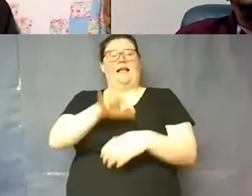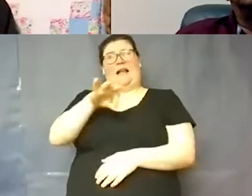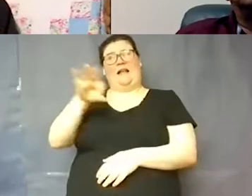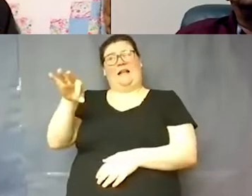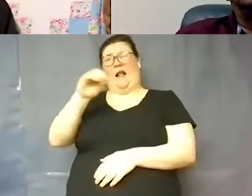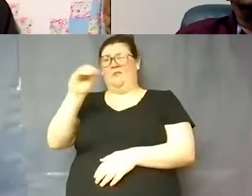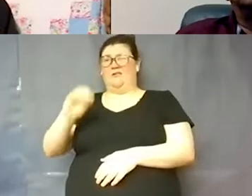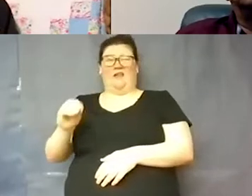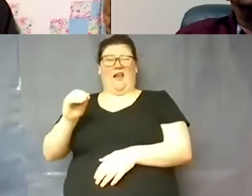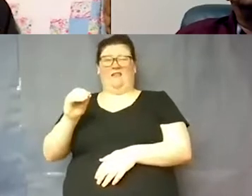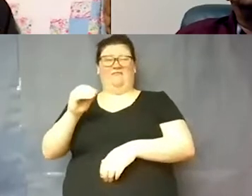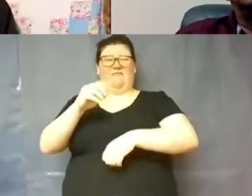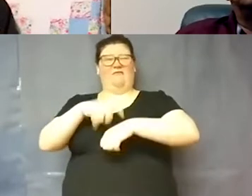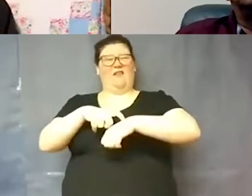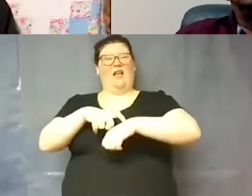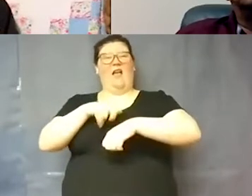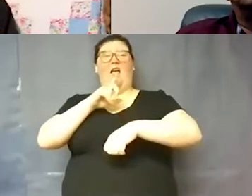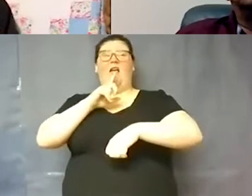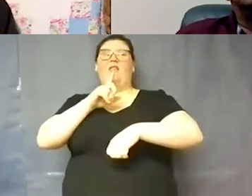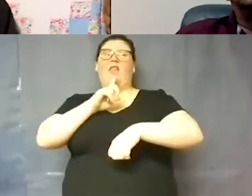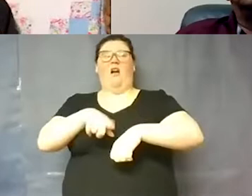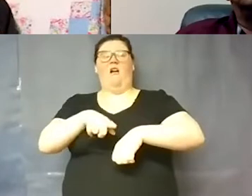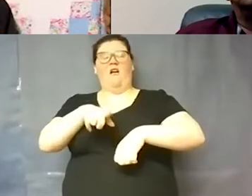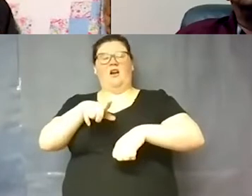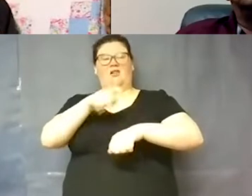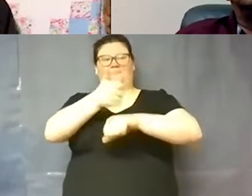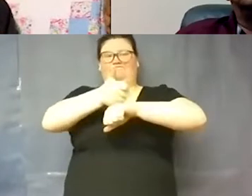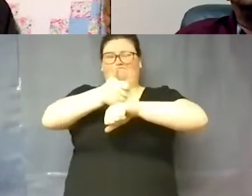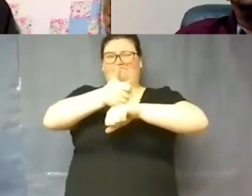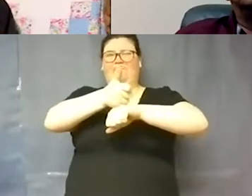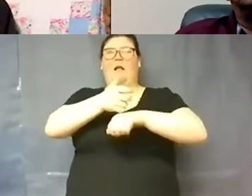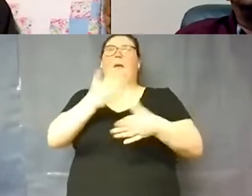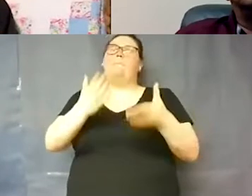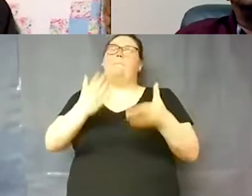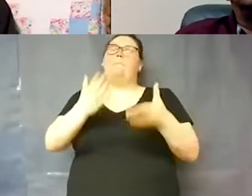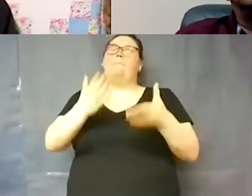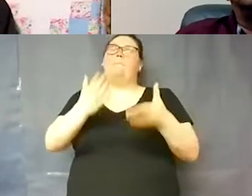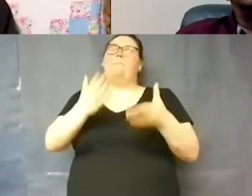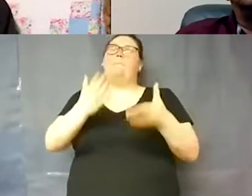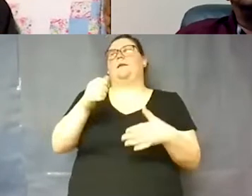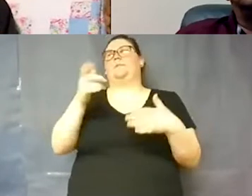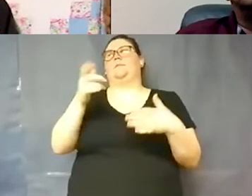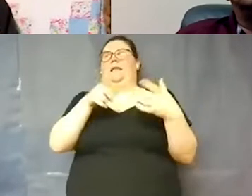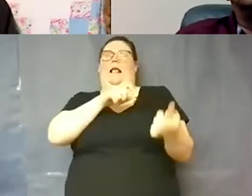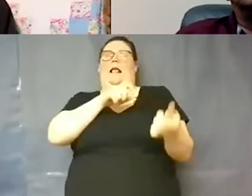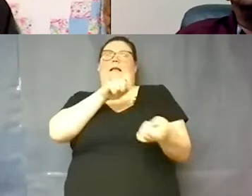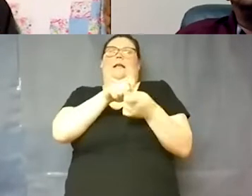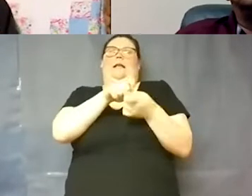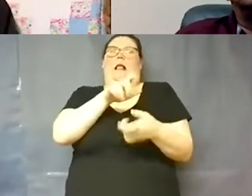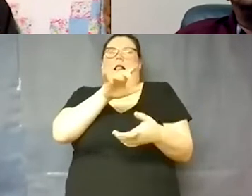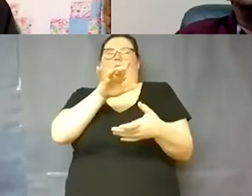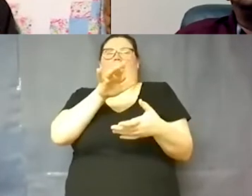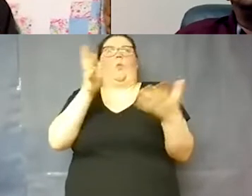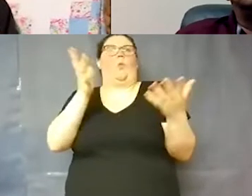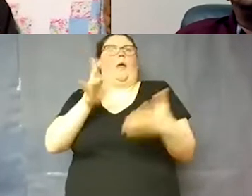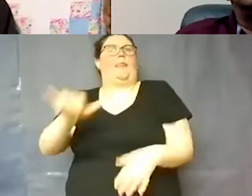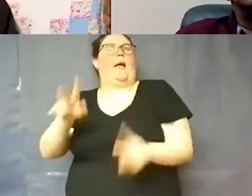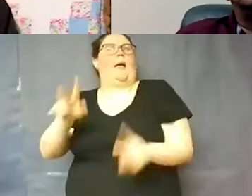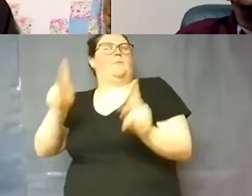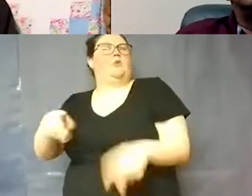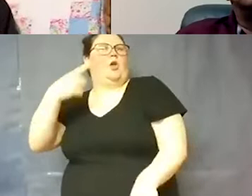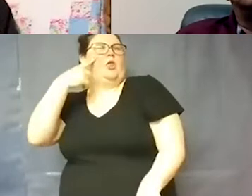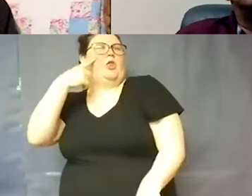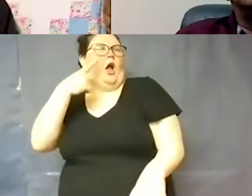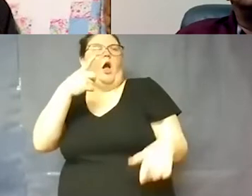the time, they were being implemented, it might not be what that person thought. It was that was happening.